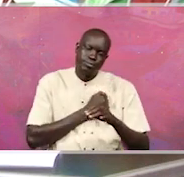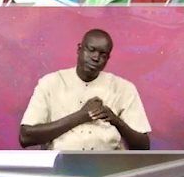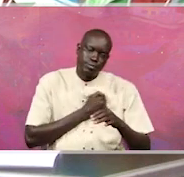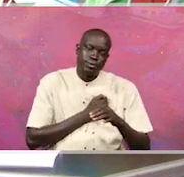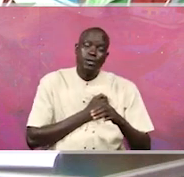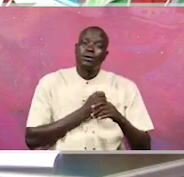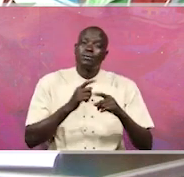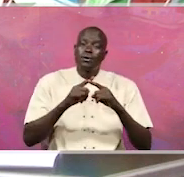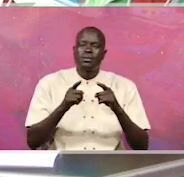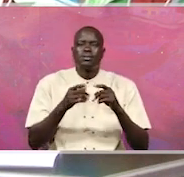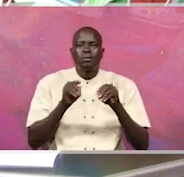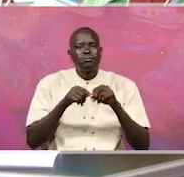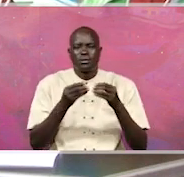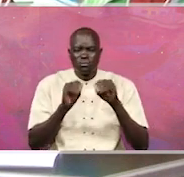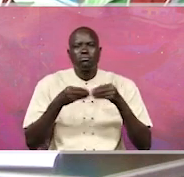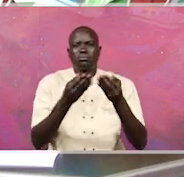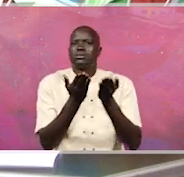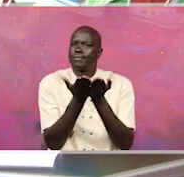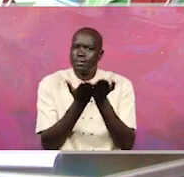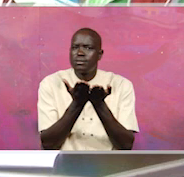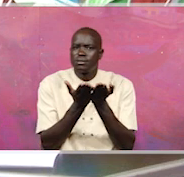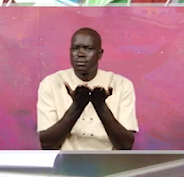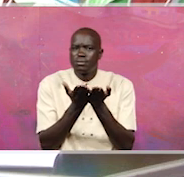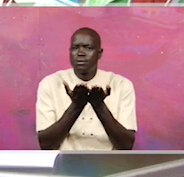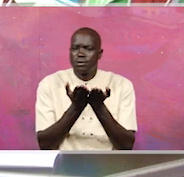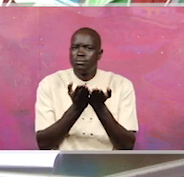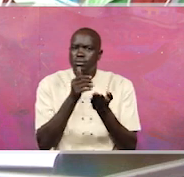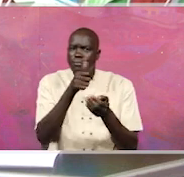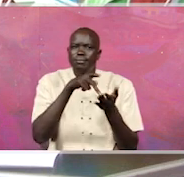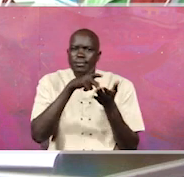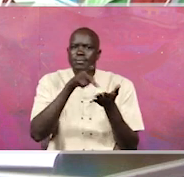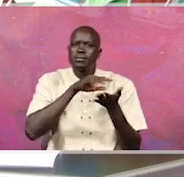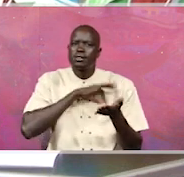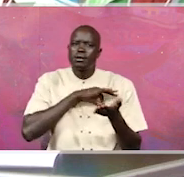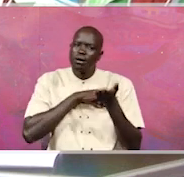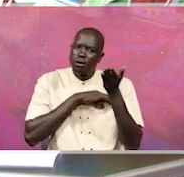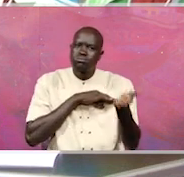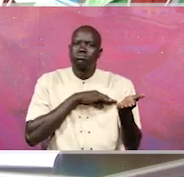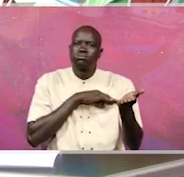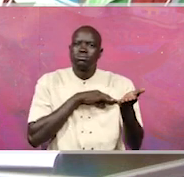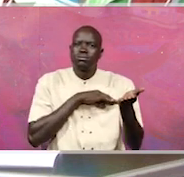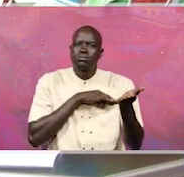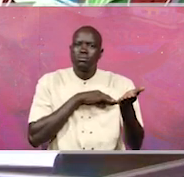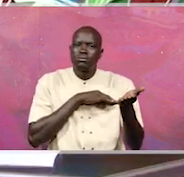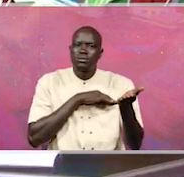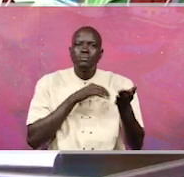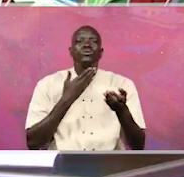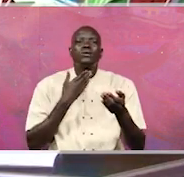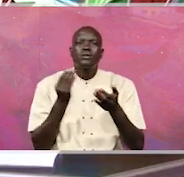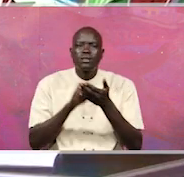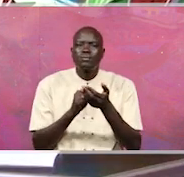Instead of providing services for which, by the way, they are even paying for remunerated for, they want to extort.